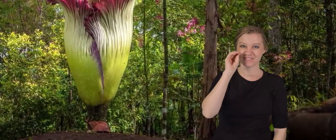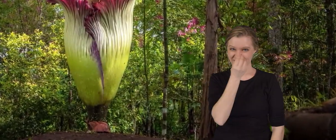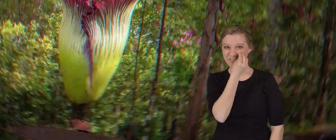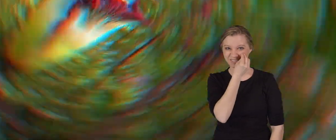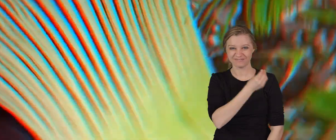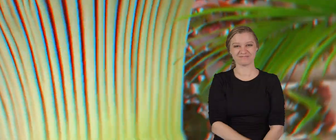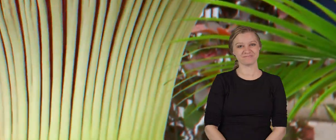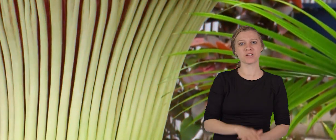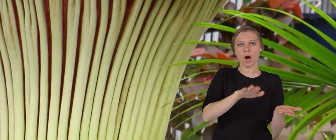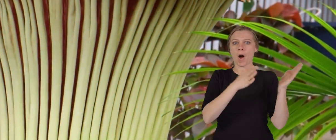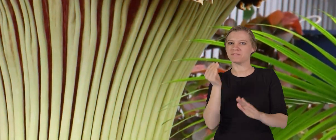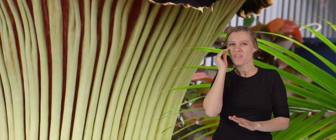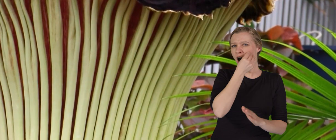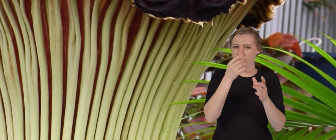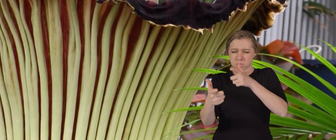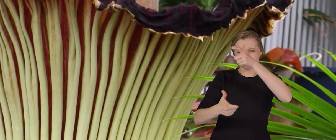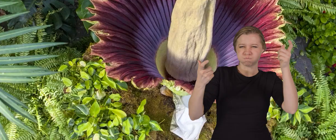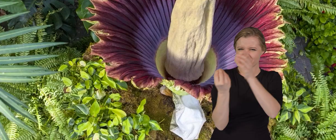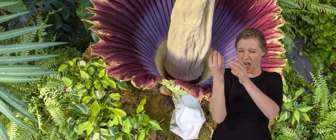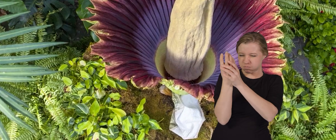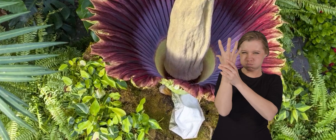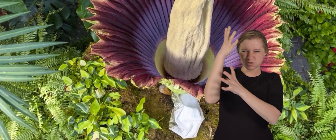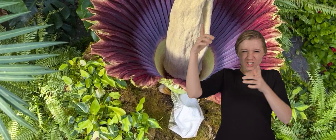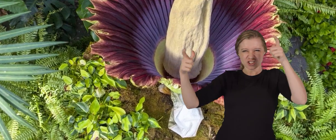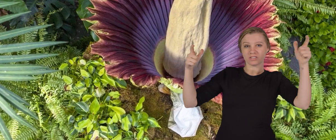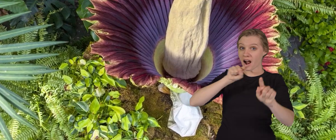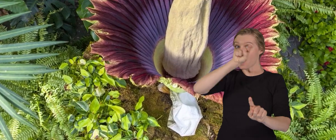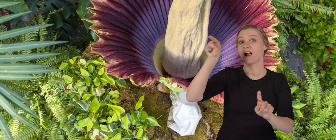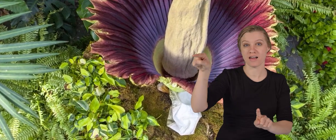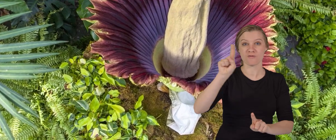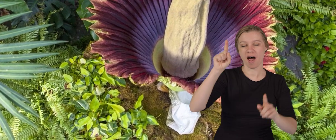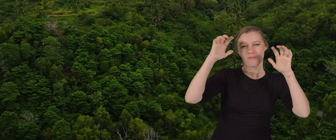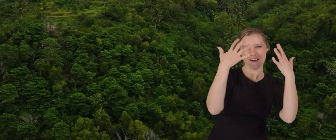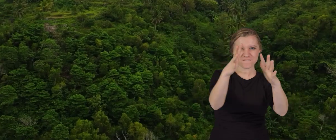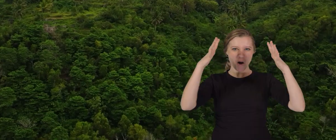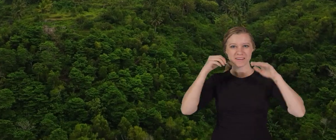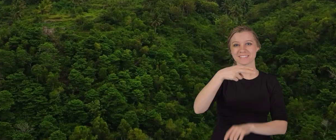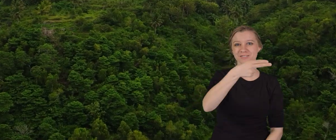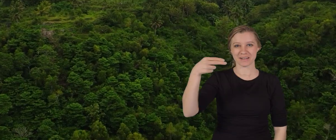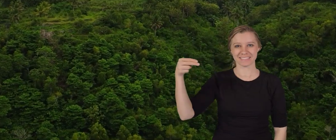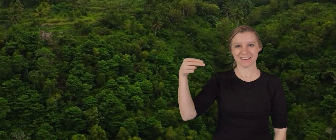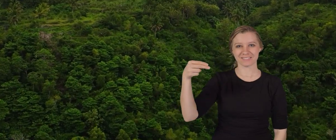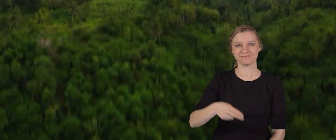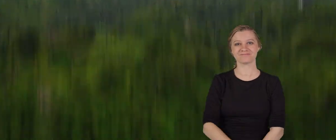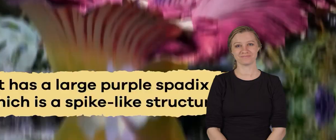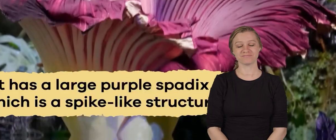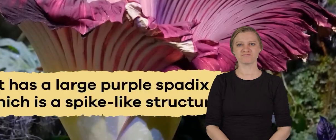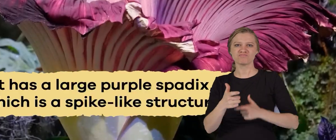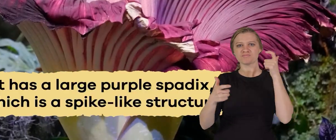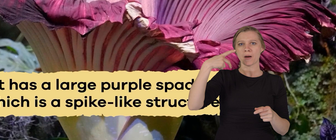Flower. A Corpse Flower is a giant plant found in the rainforest of Indonesia.